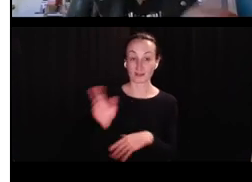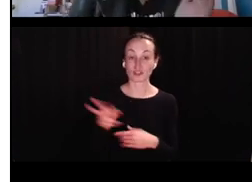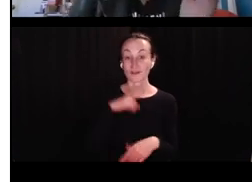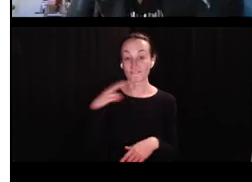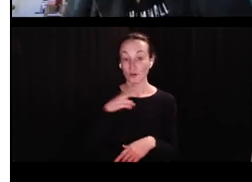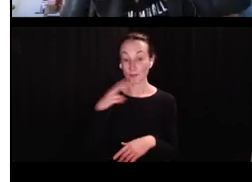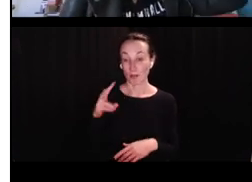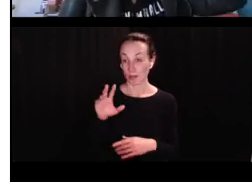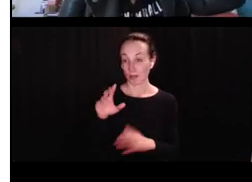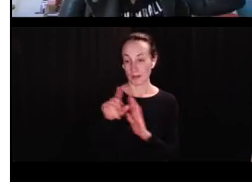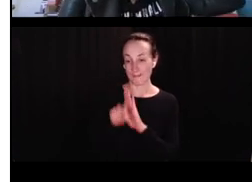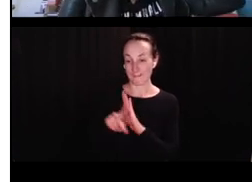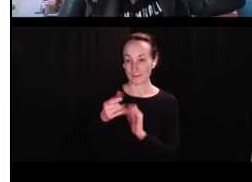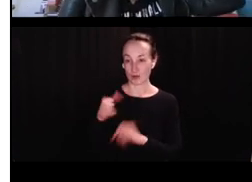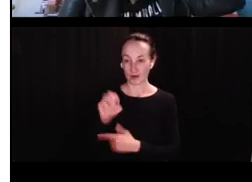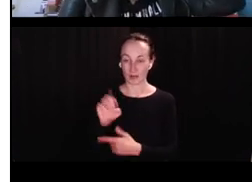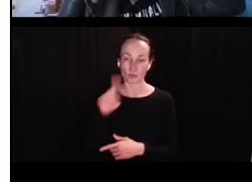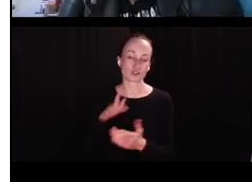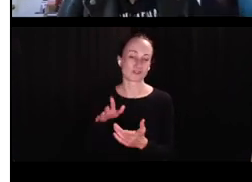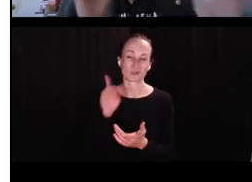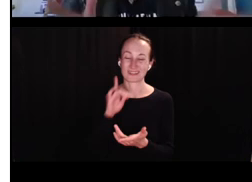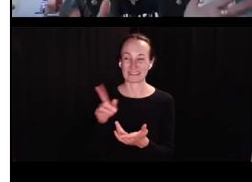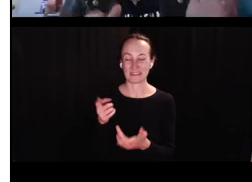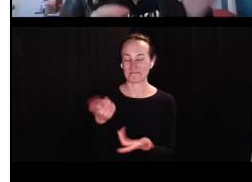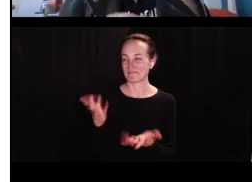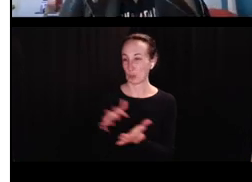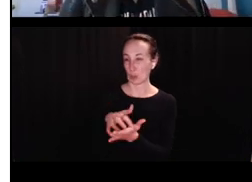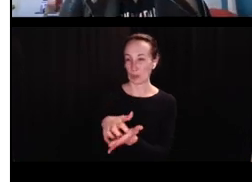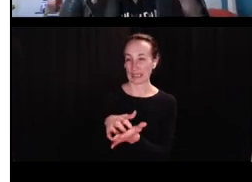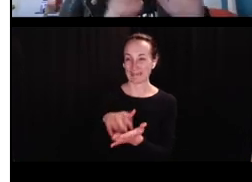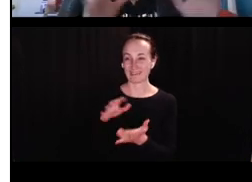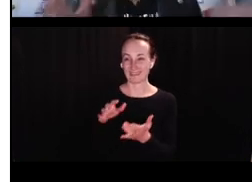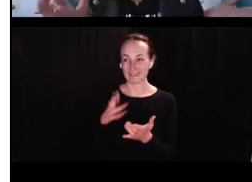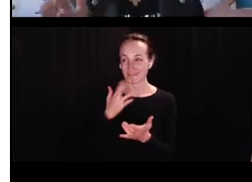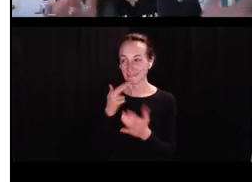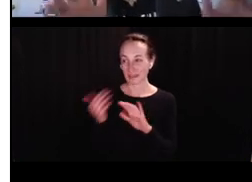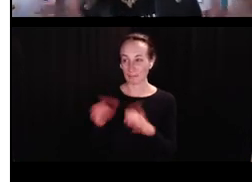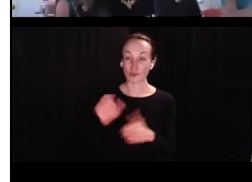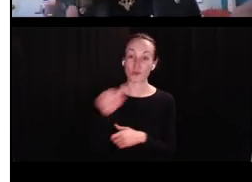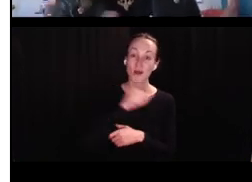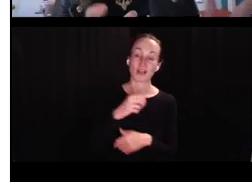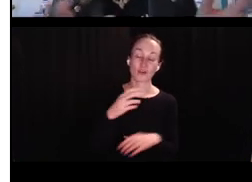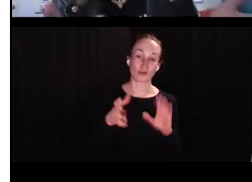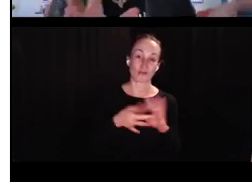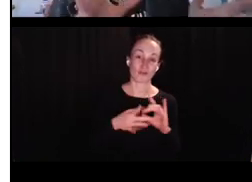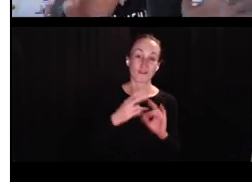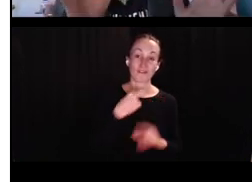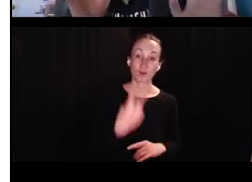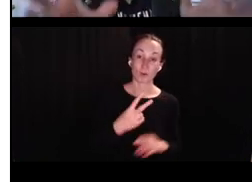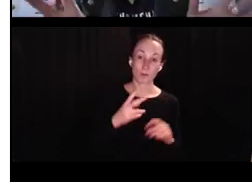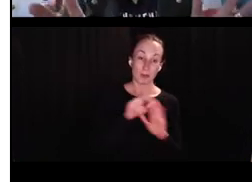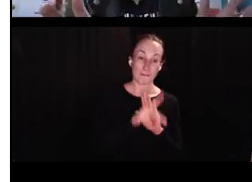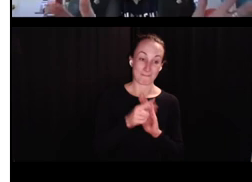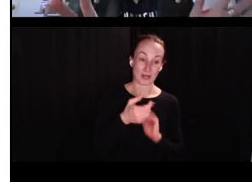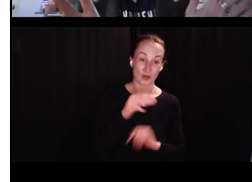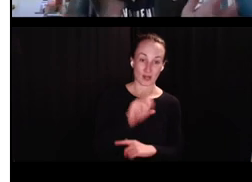three conditions, suggest that the English verbal paradigm, um, which is so weak. It's